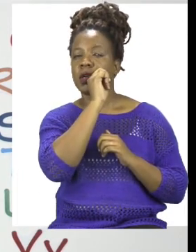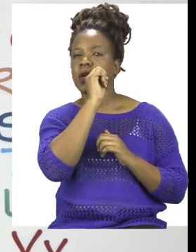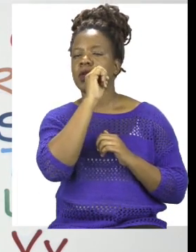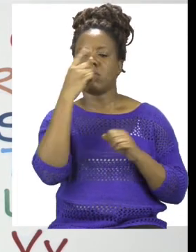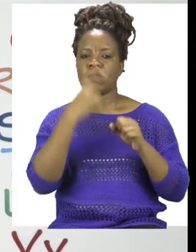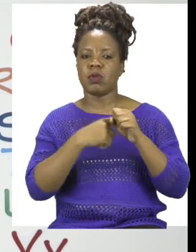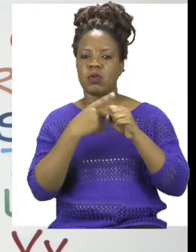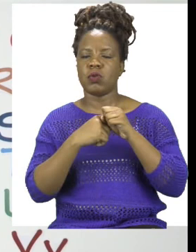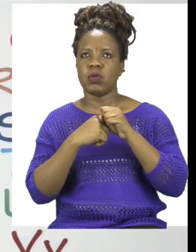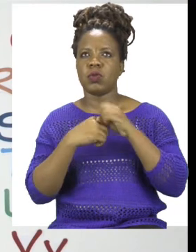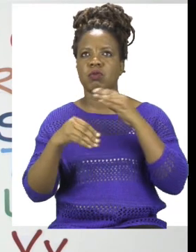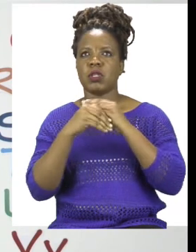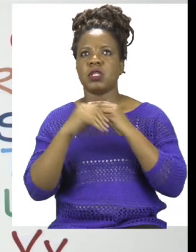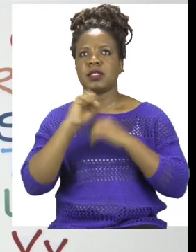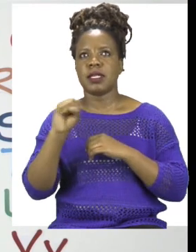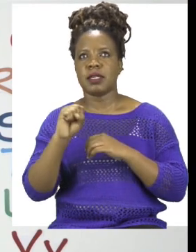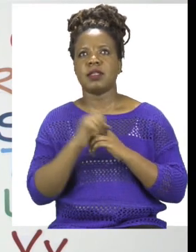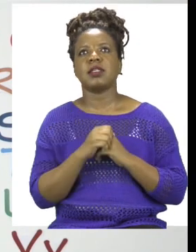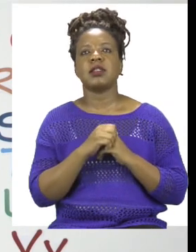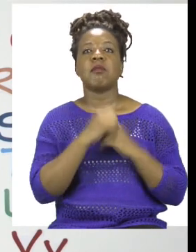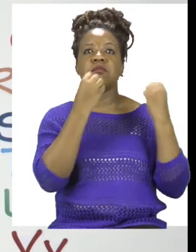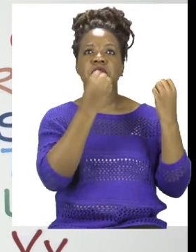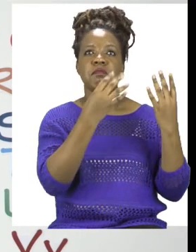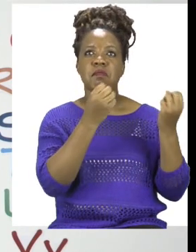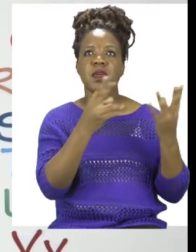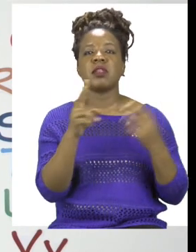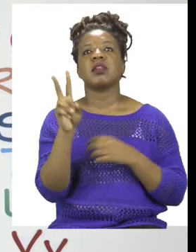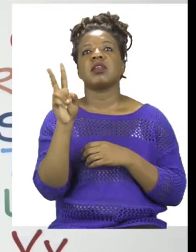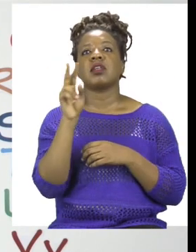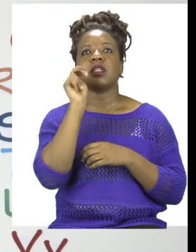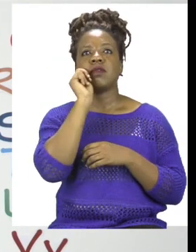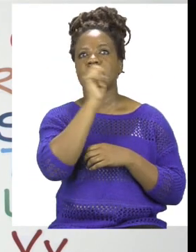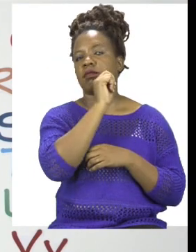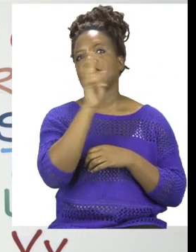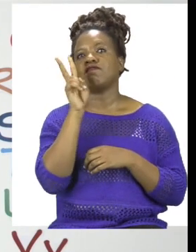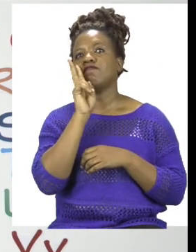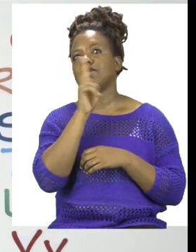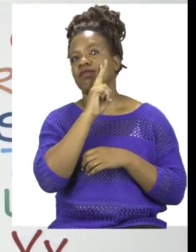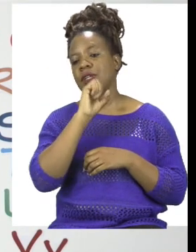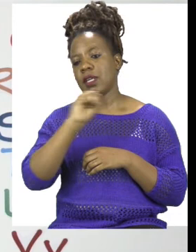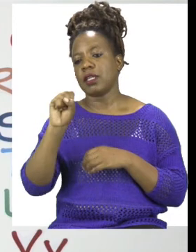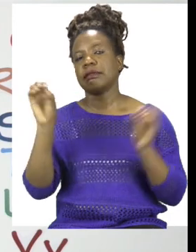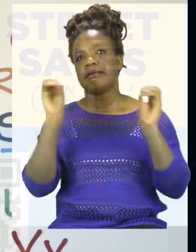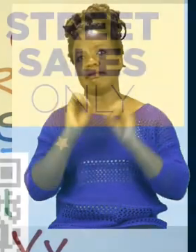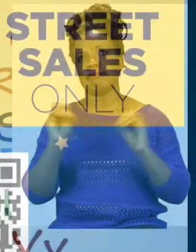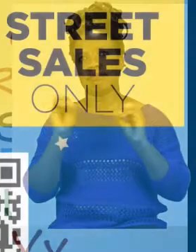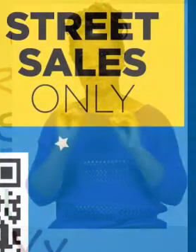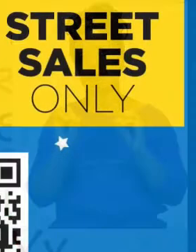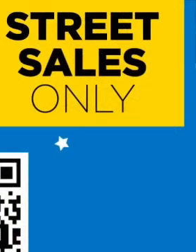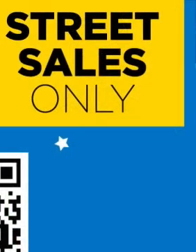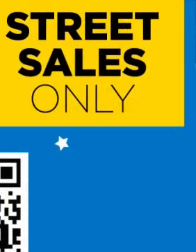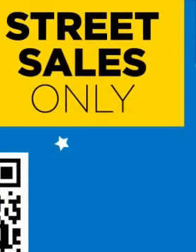have an S. Have fun with the exercise. Take your time and I'll see you soon after the advert break.